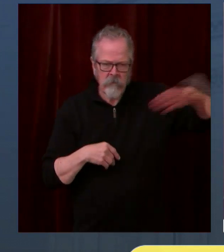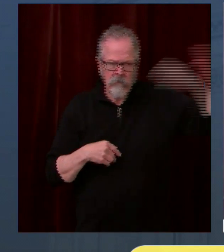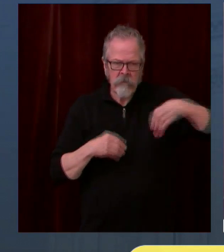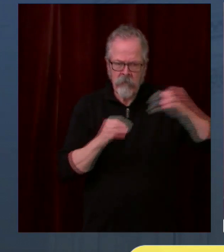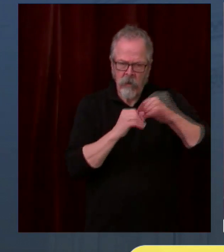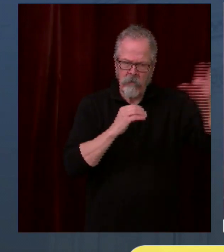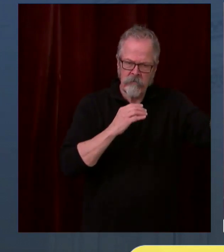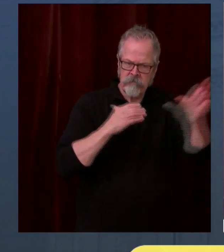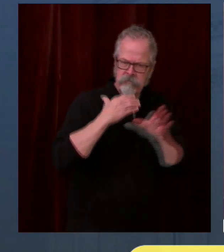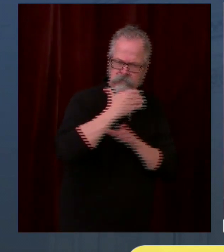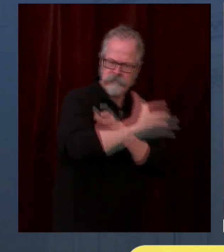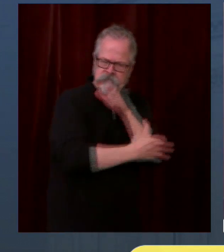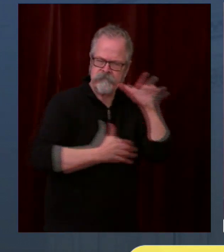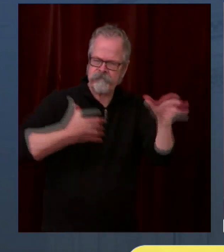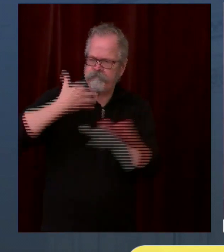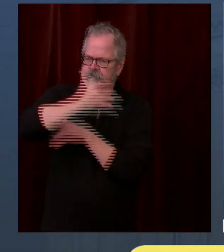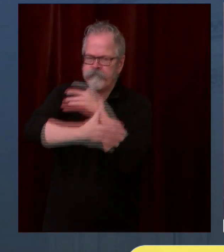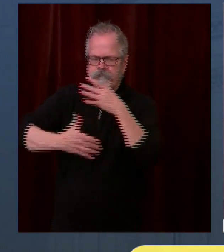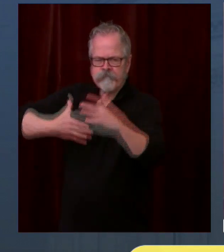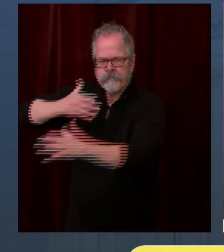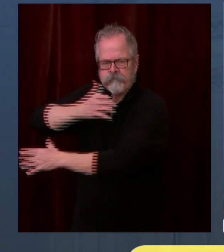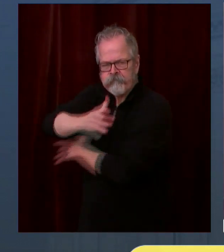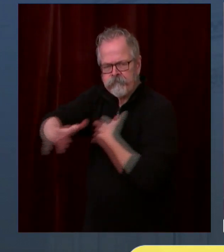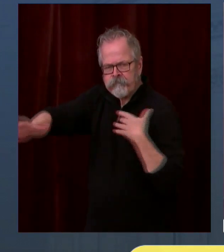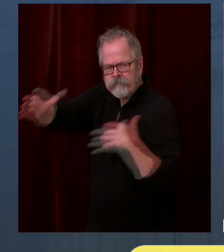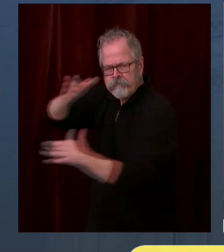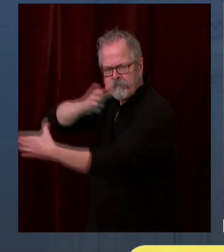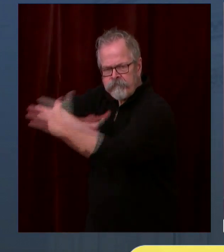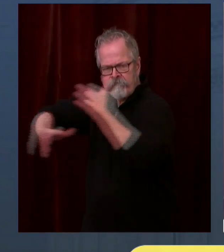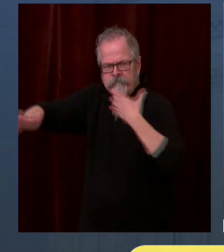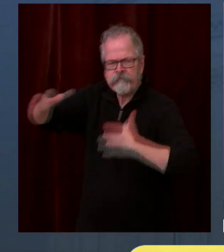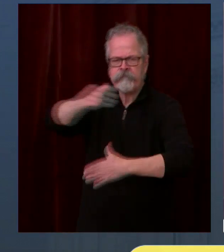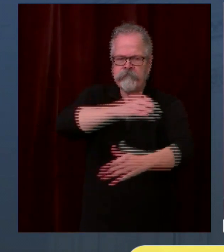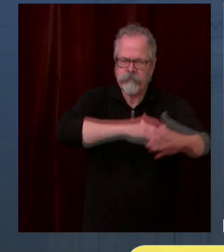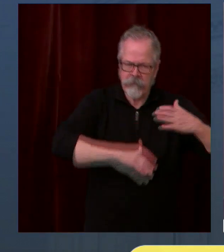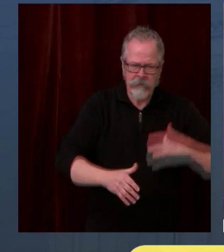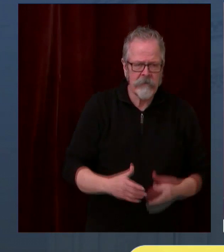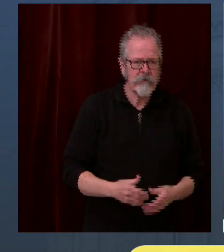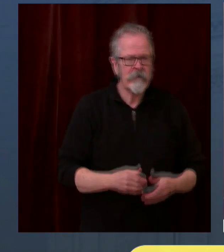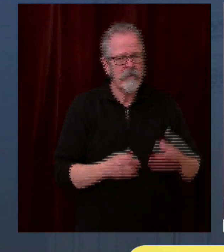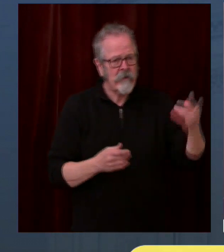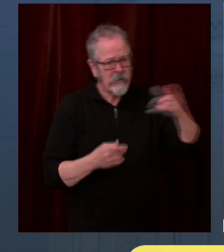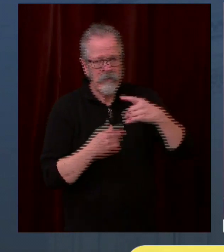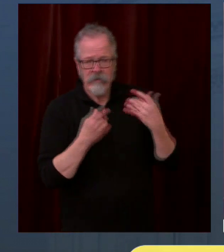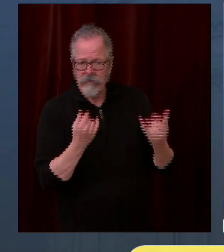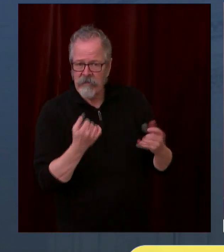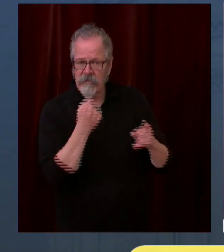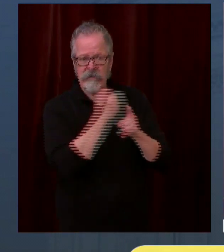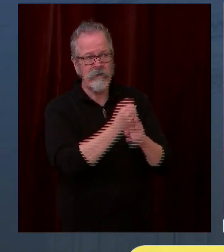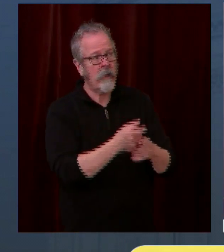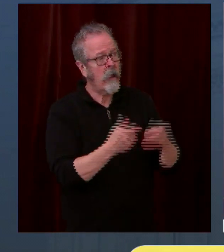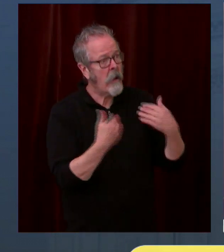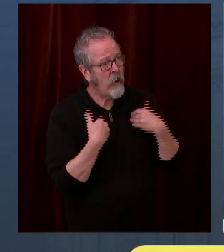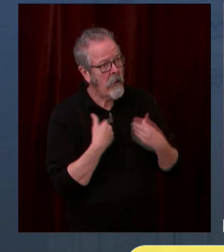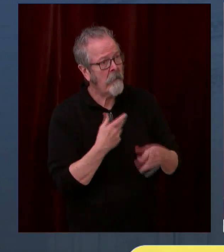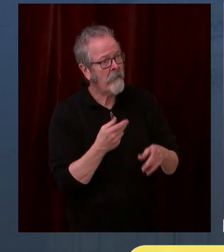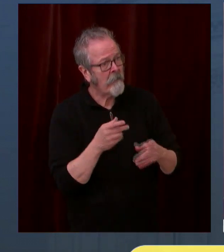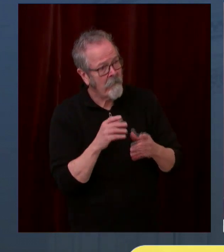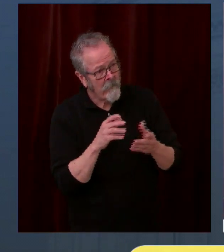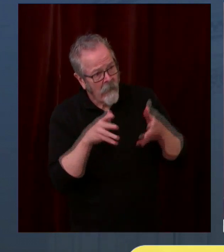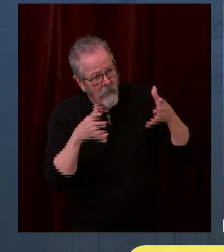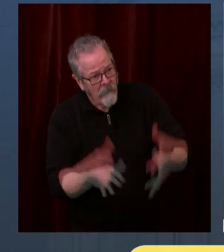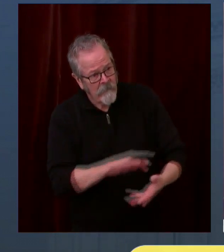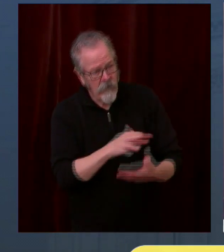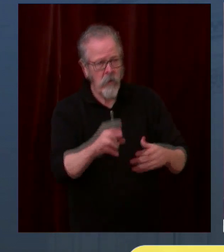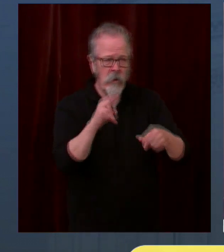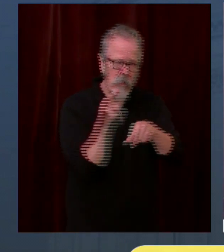sure we are not wasting any dose anywhere. To our community members, if you are in 1B1, you will begin to hear